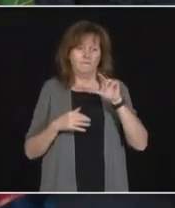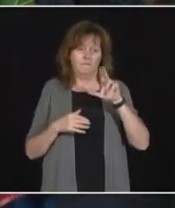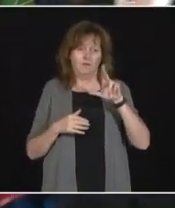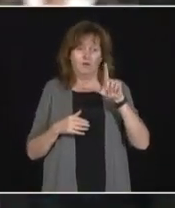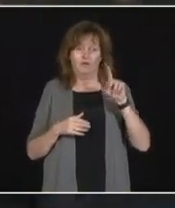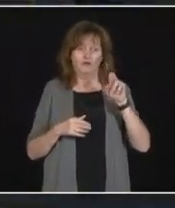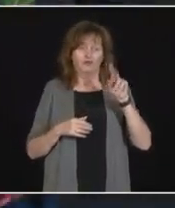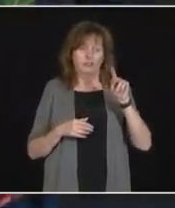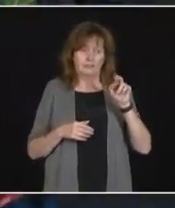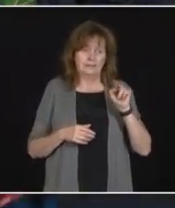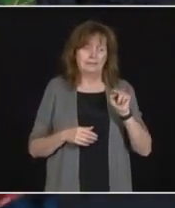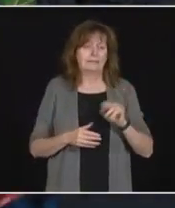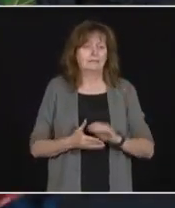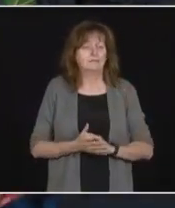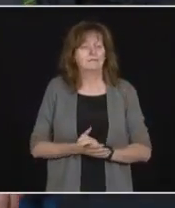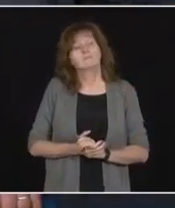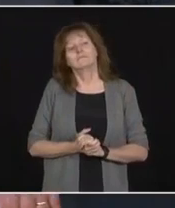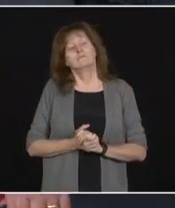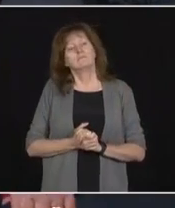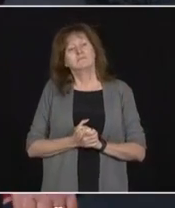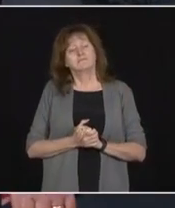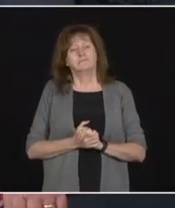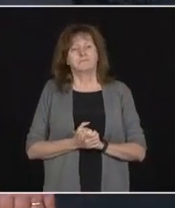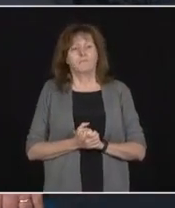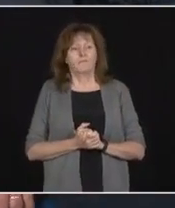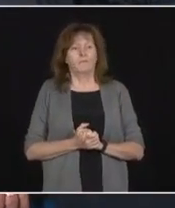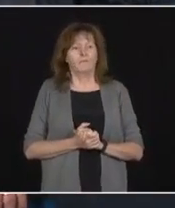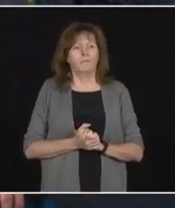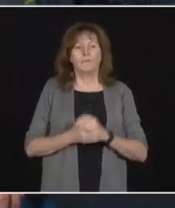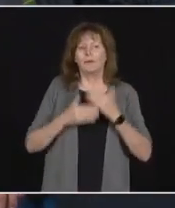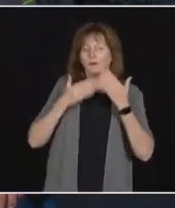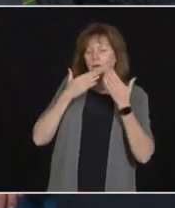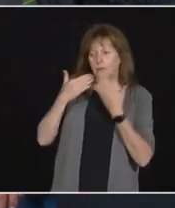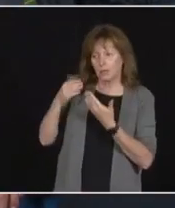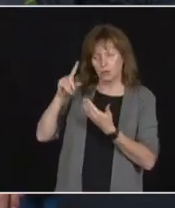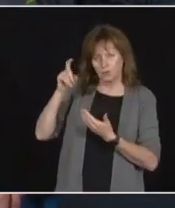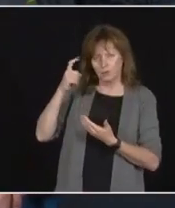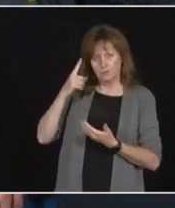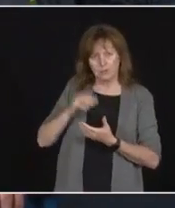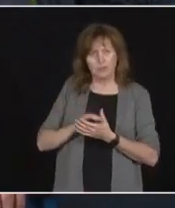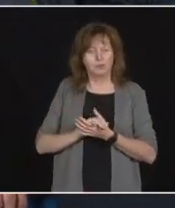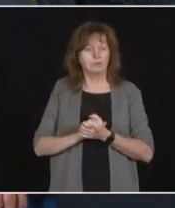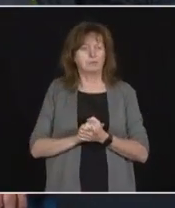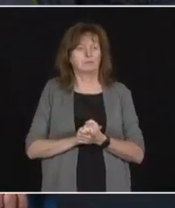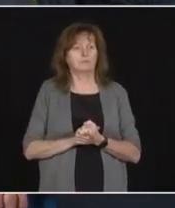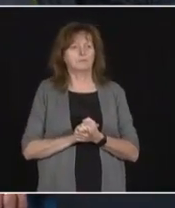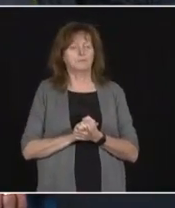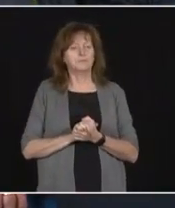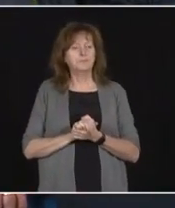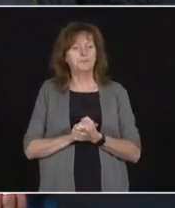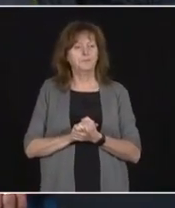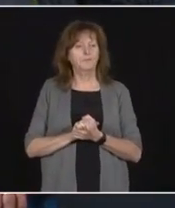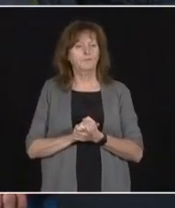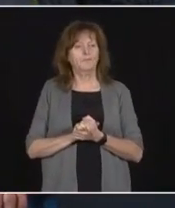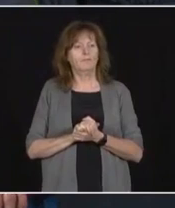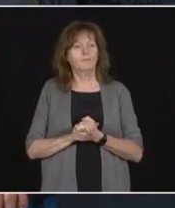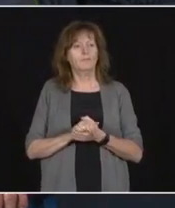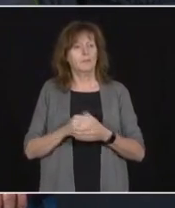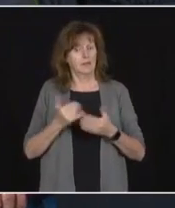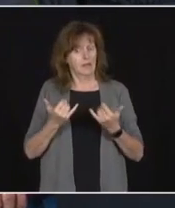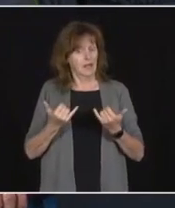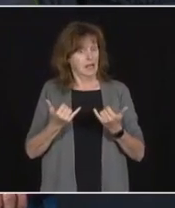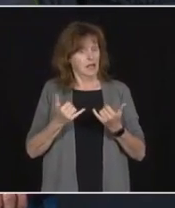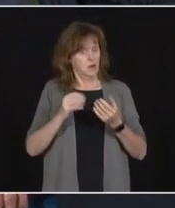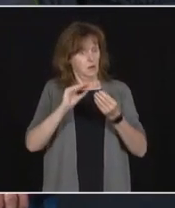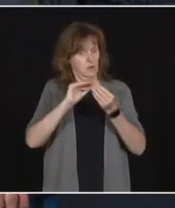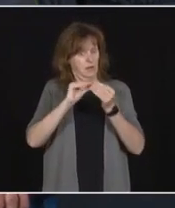I Fullerton. Thank you, premier. We are seeing the infection numbers stabilize in our long-term